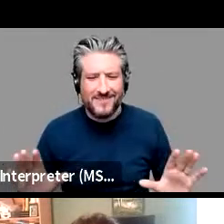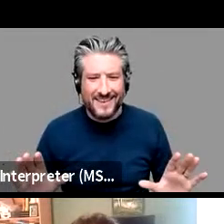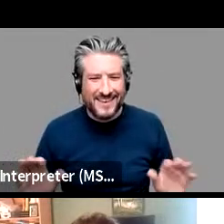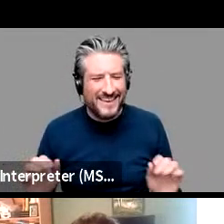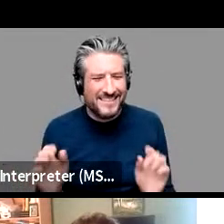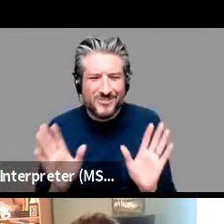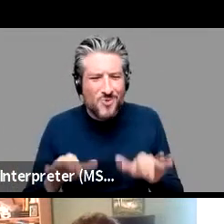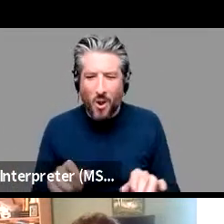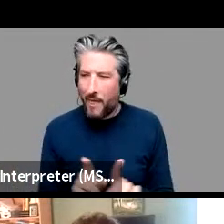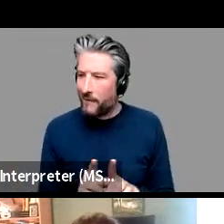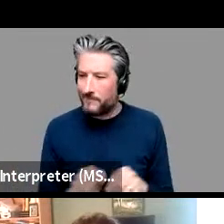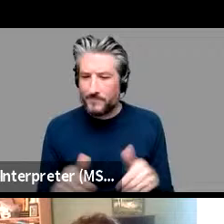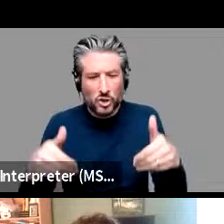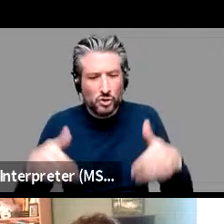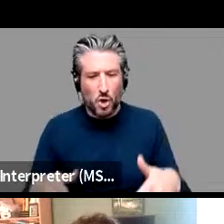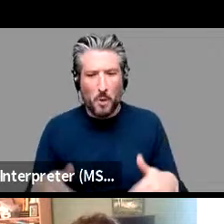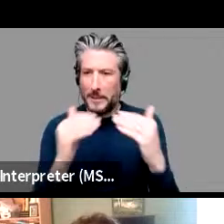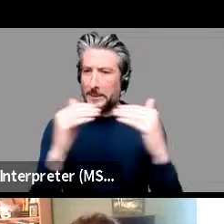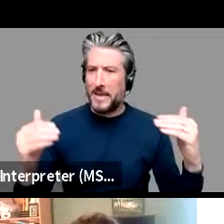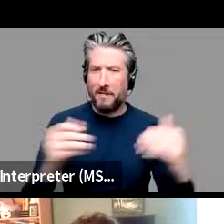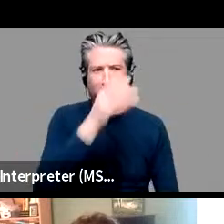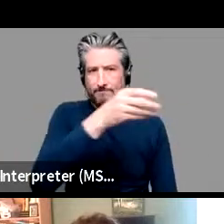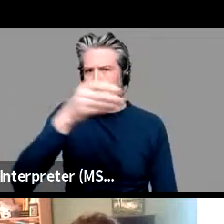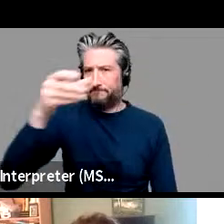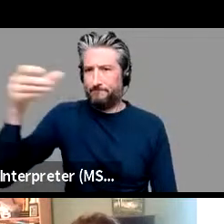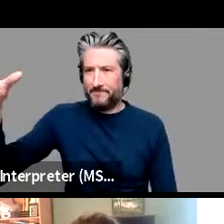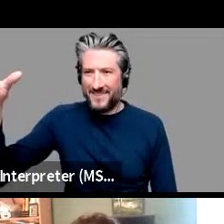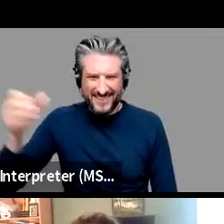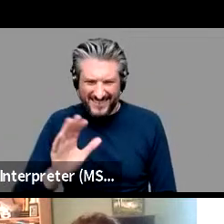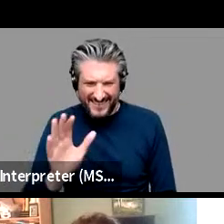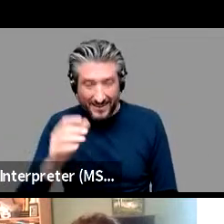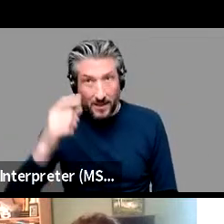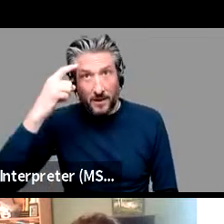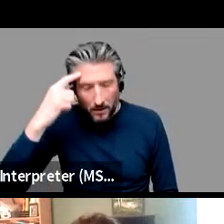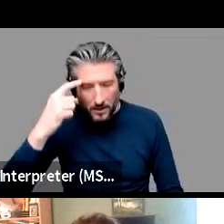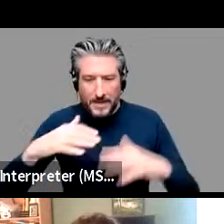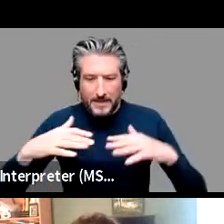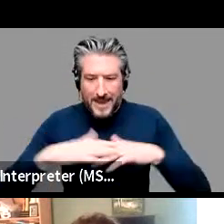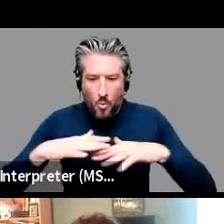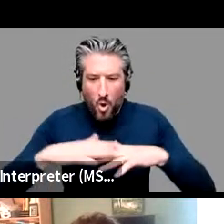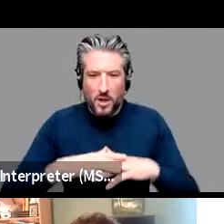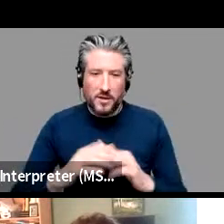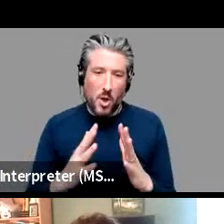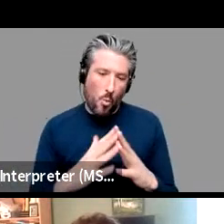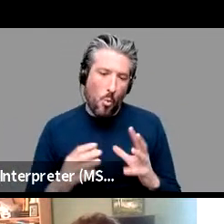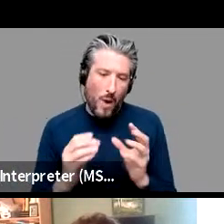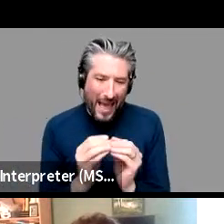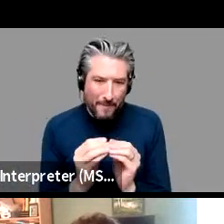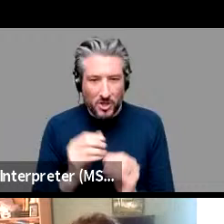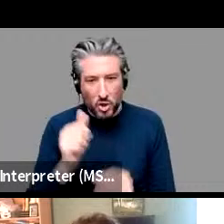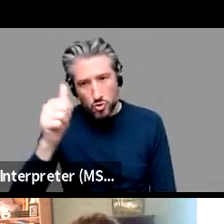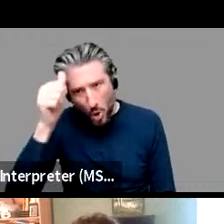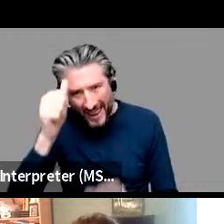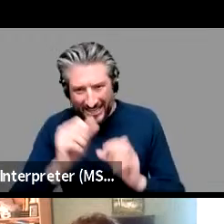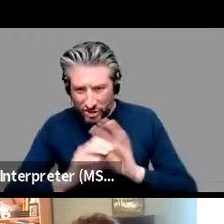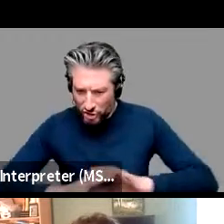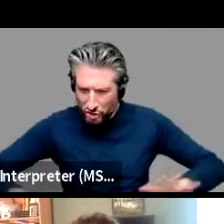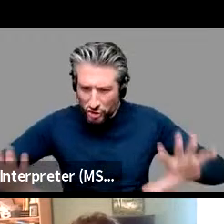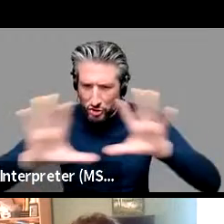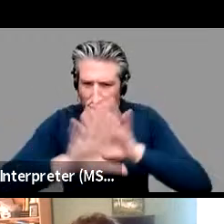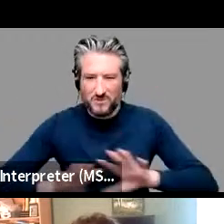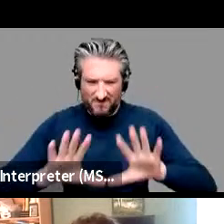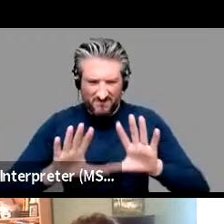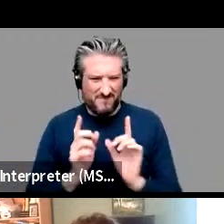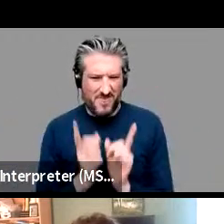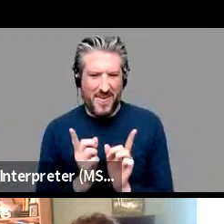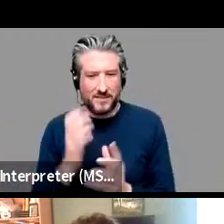um it's it's a web of knowledge it's a network um so it seems to me that